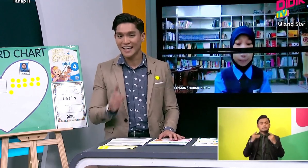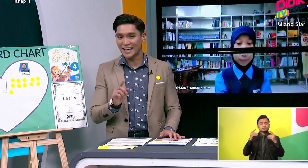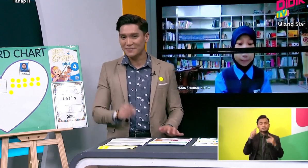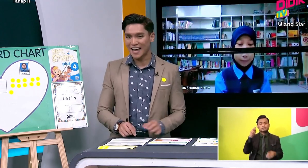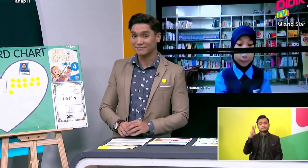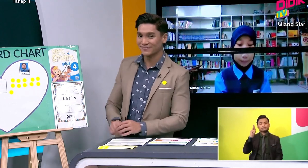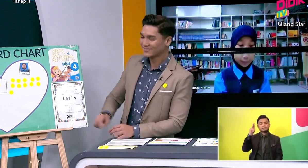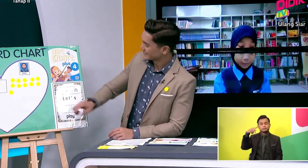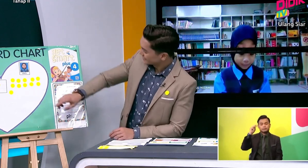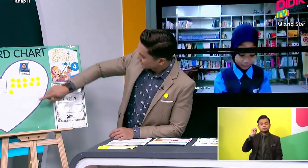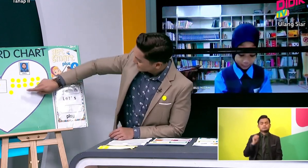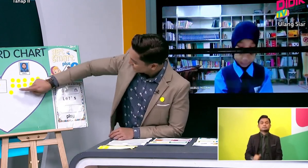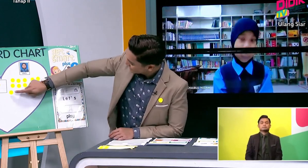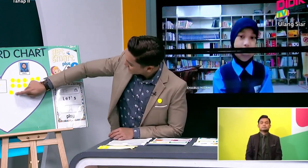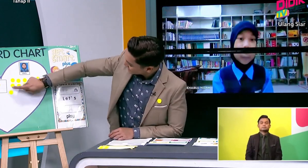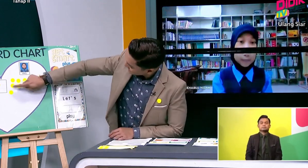TV KPM.